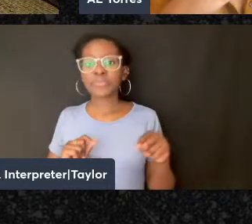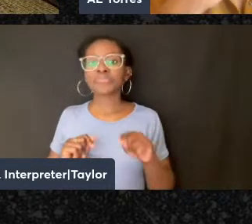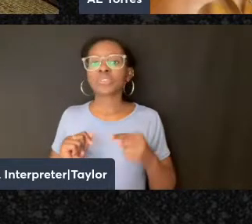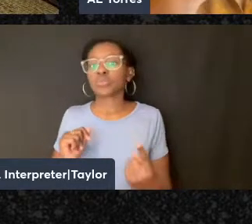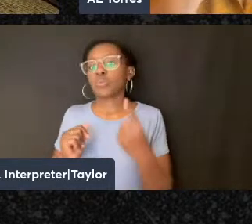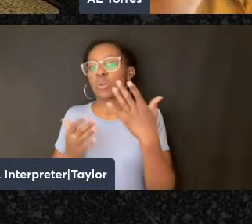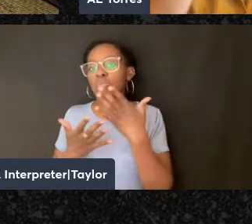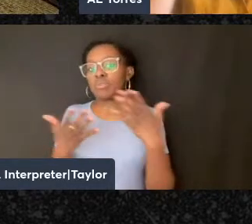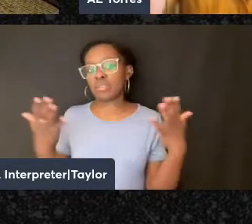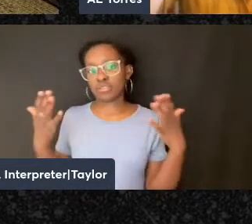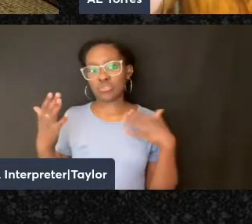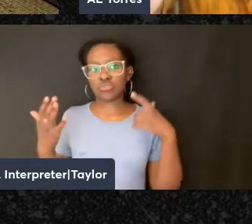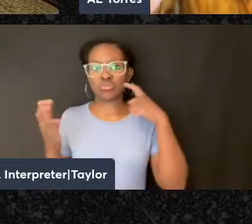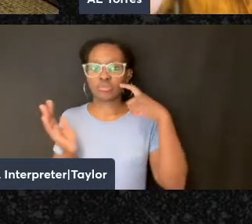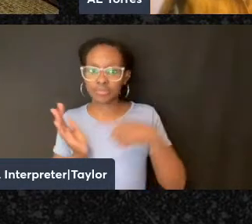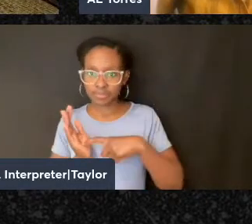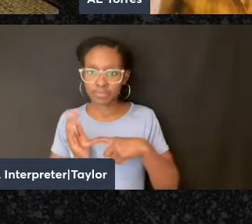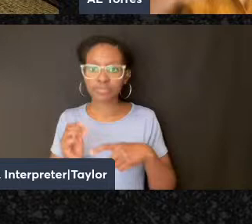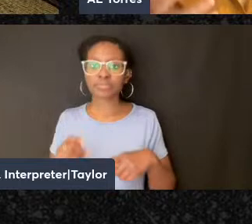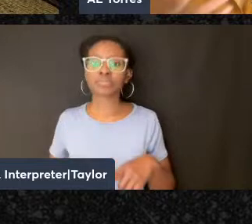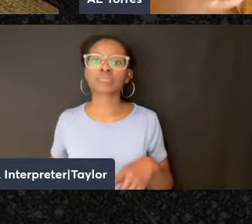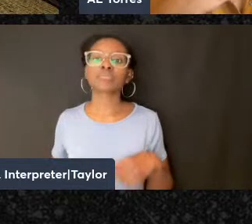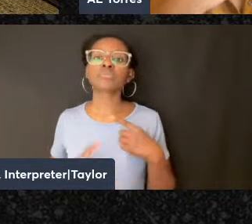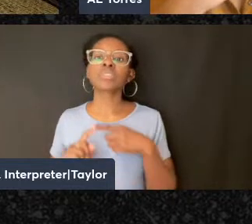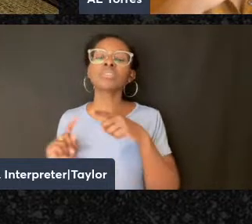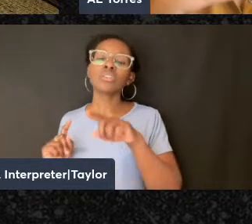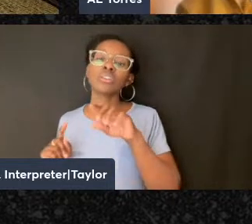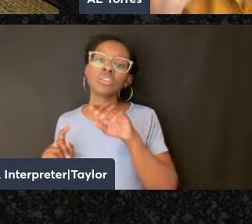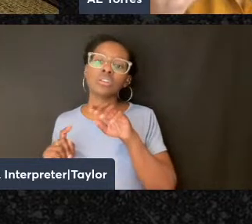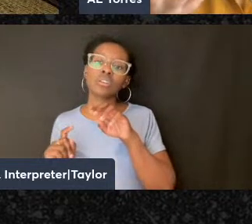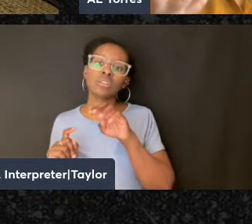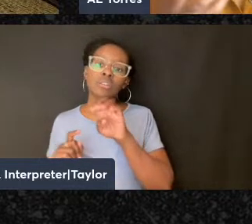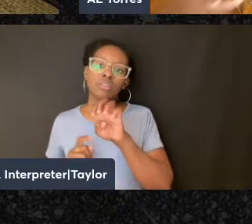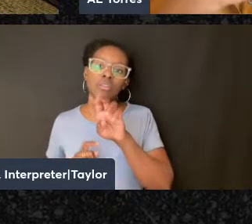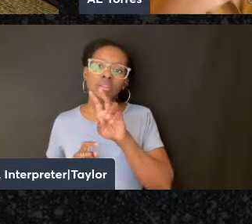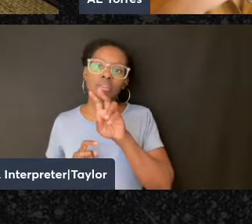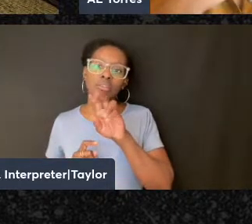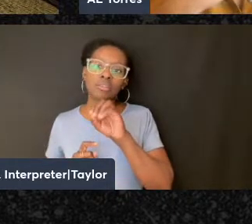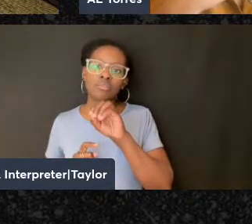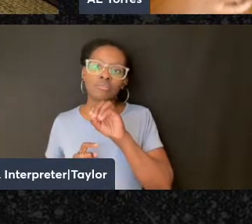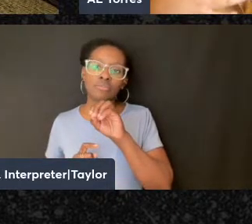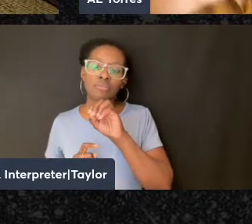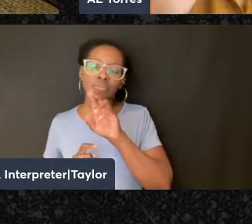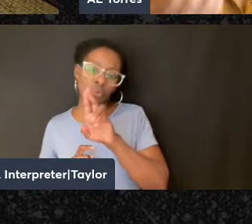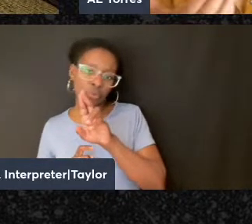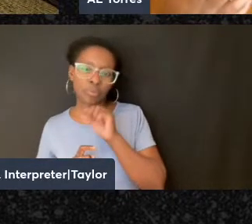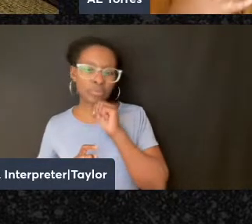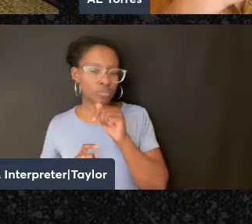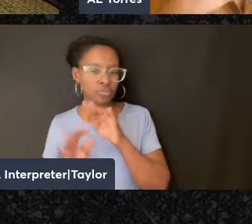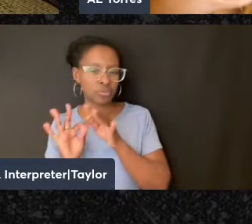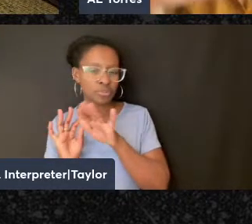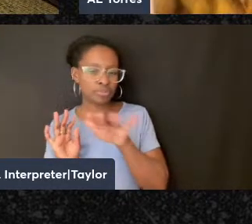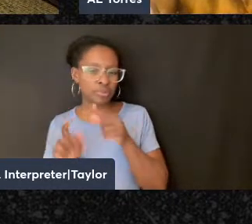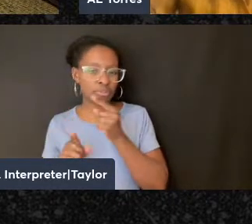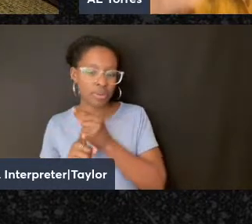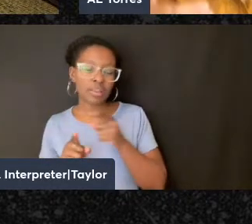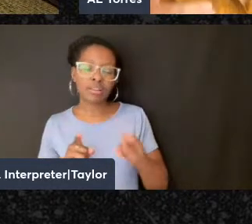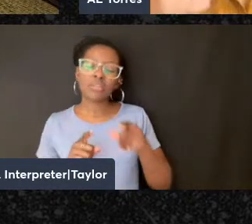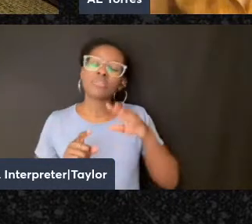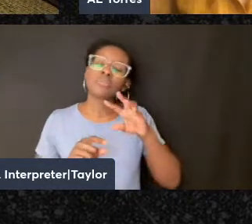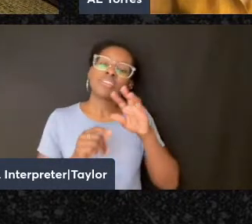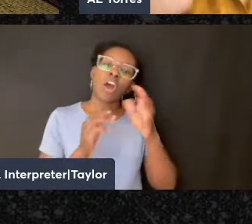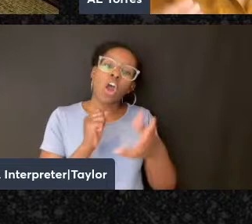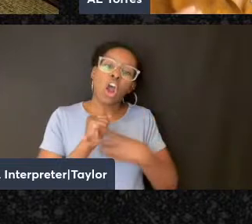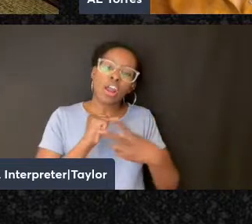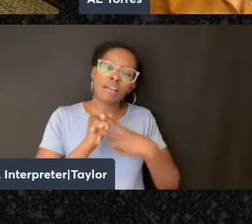thing to point to. And when I was at YIVA, which is the primary Yiddish archive in New York City, I looked through all of these